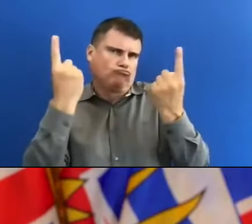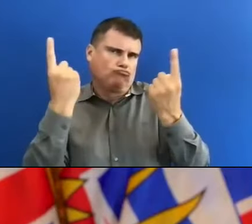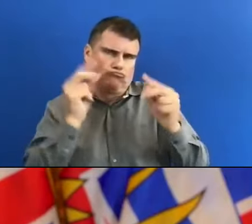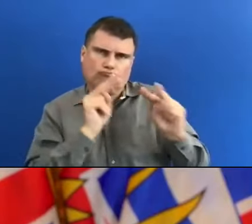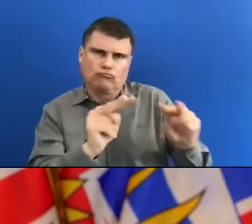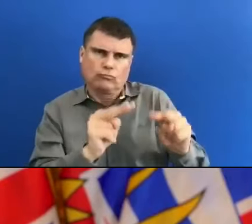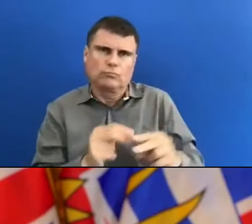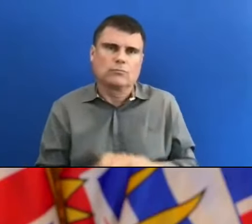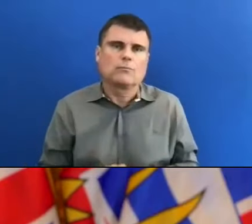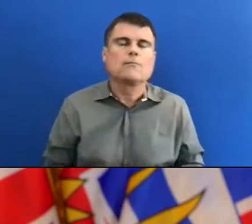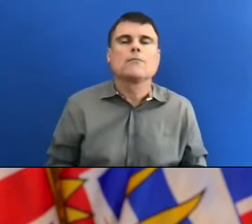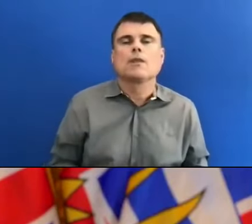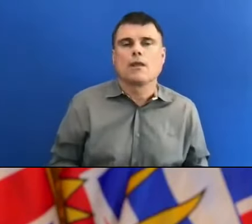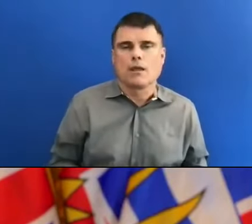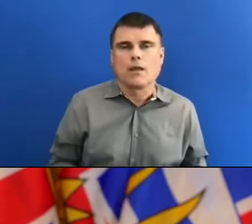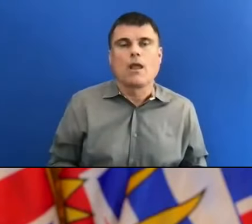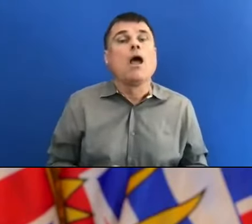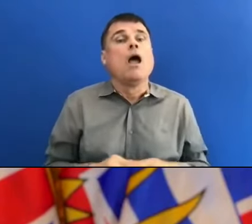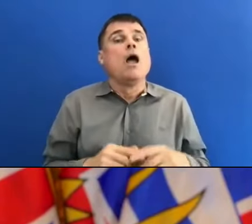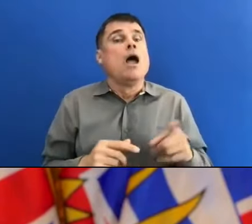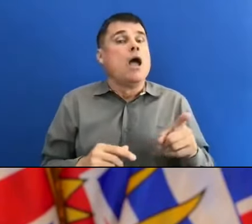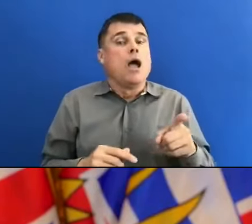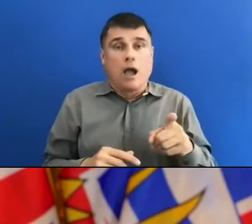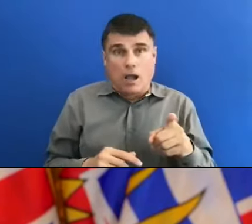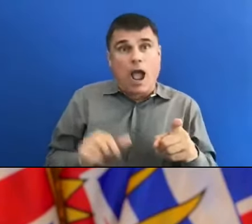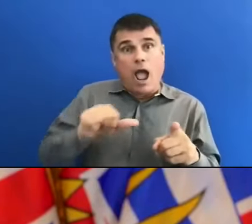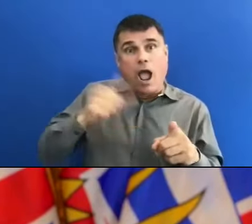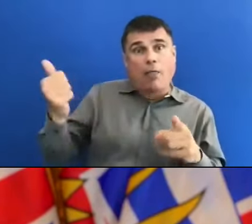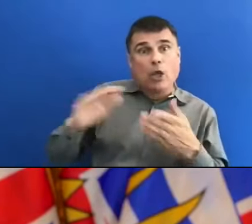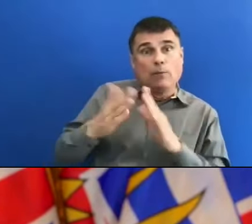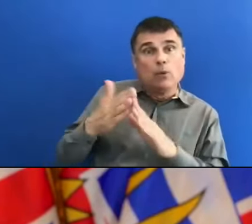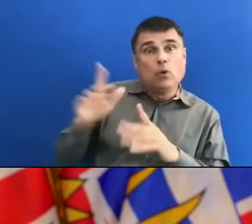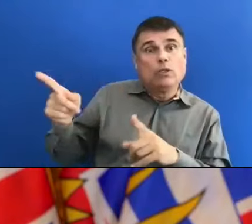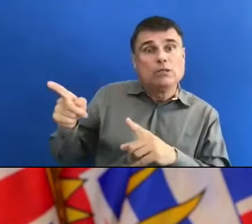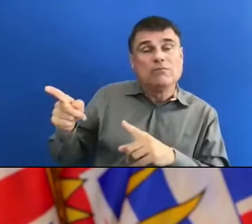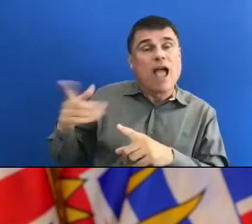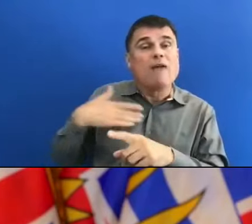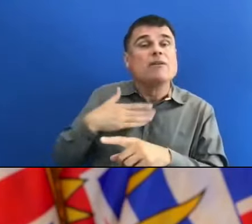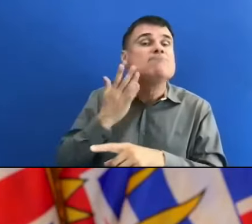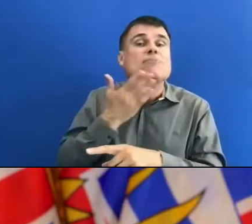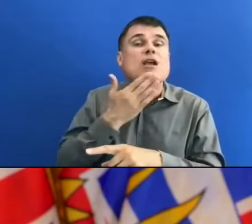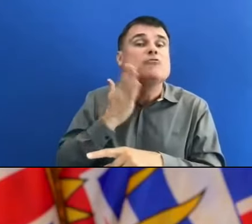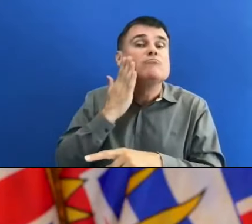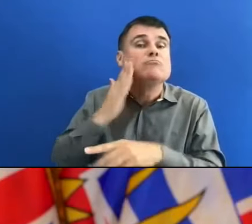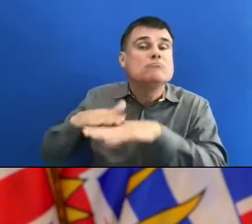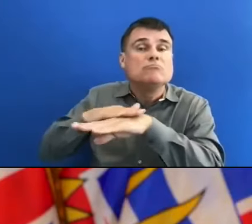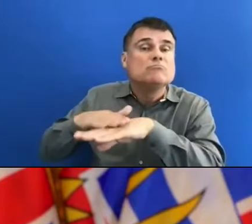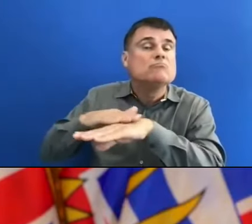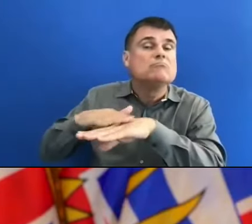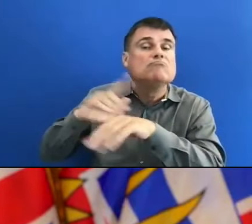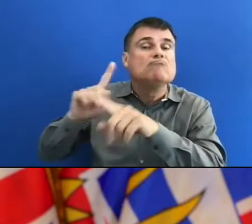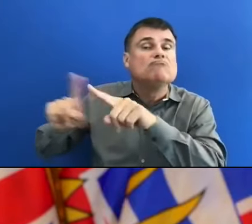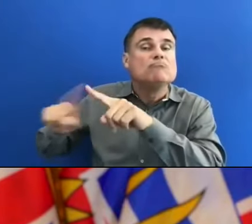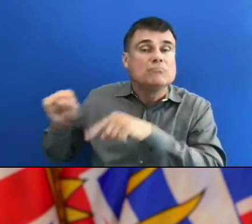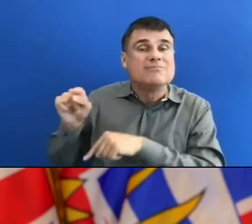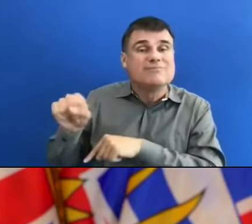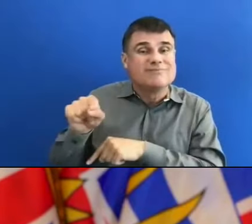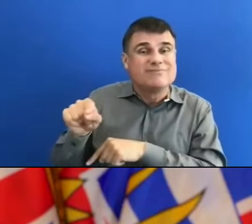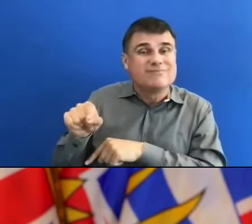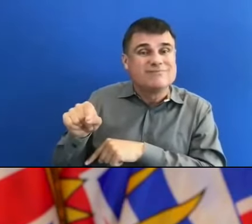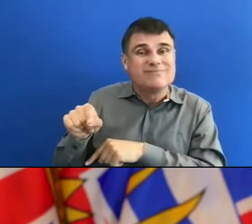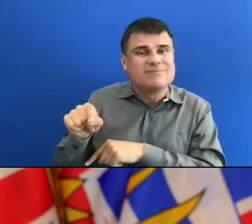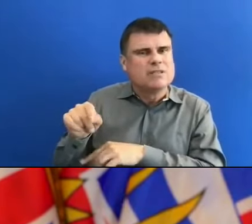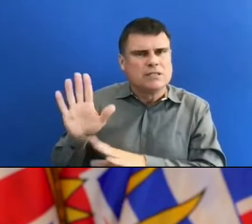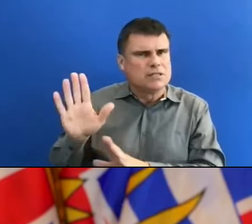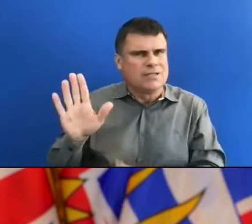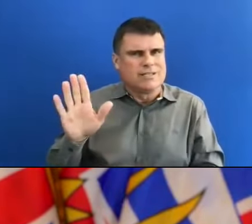race. And that is not a question that we asked directly, every single case from the very beginning. And we